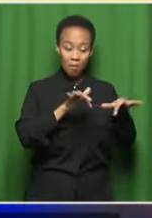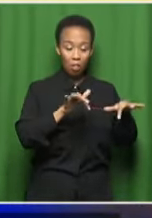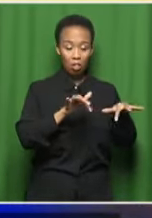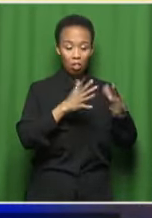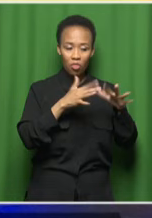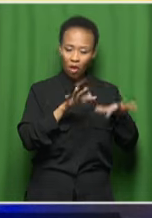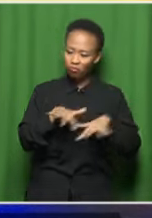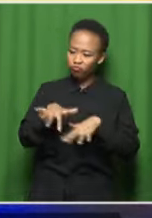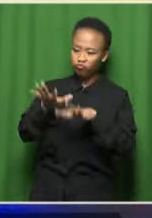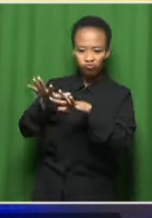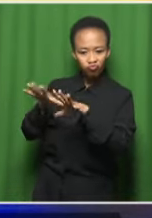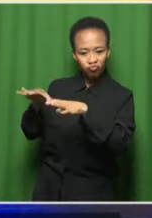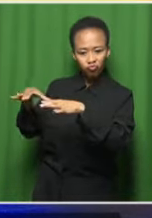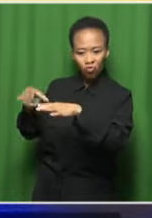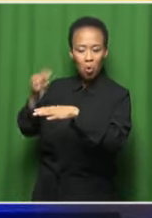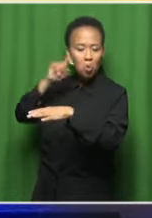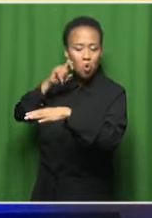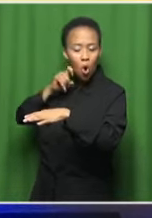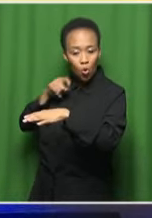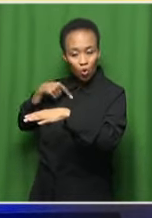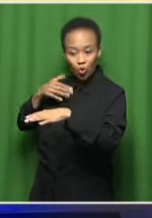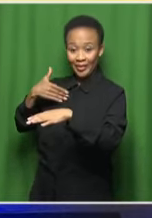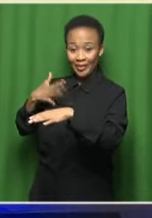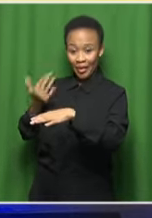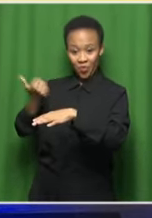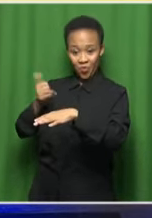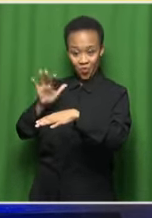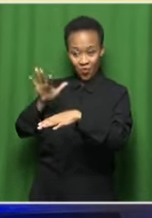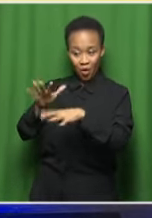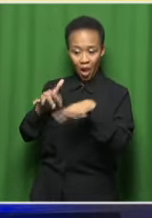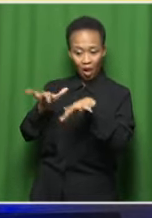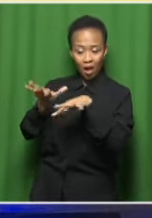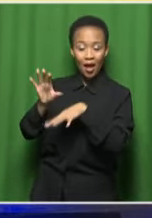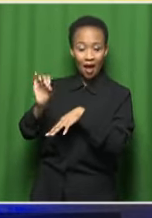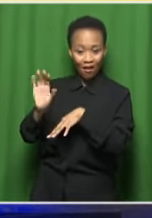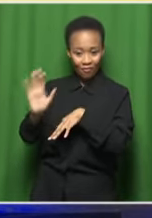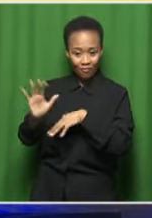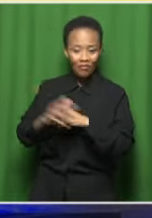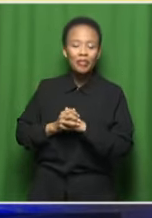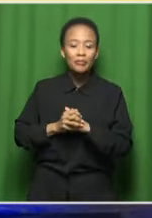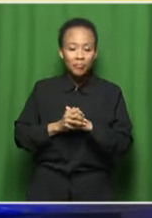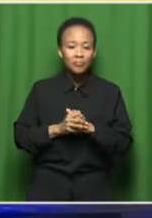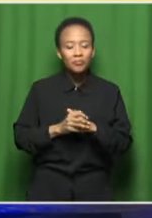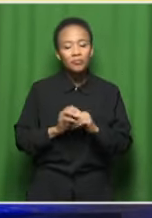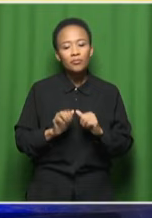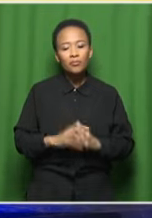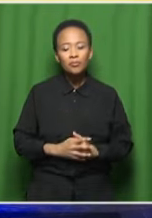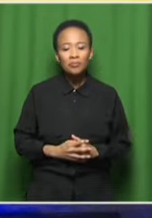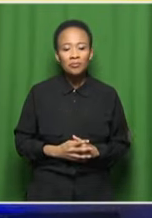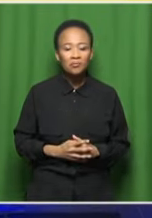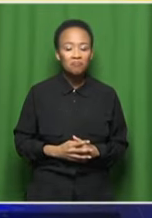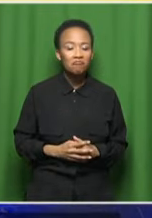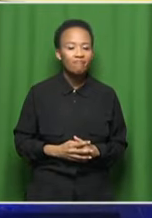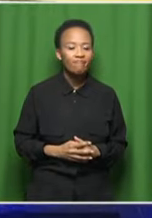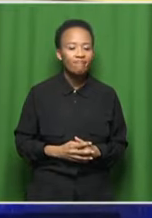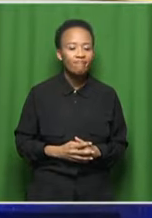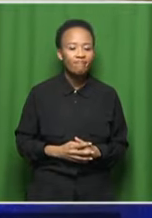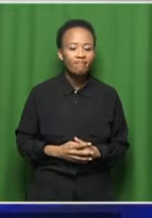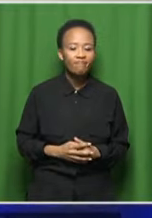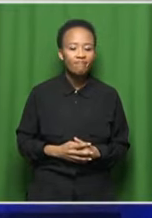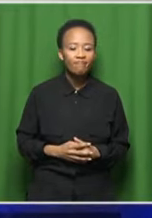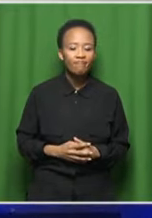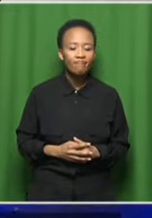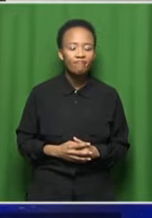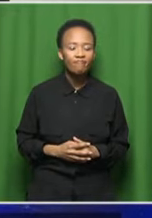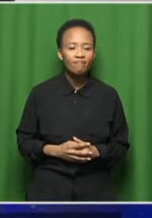You know what mean? So it's an ongoing discourse, like she said. And I quite like the